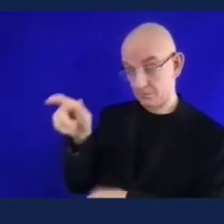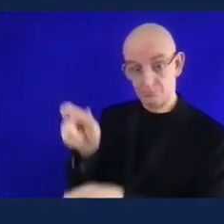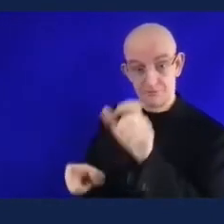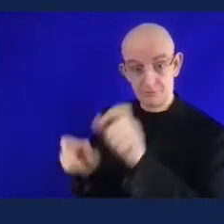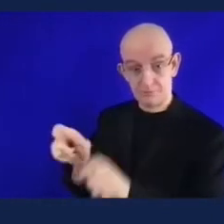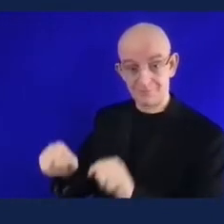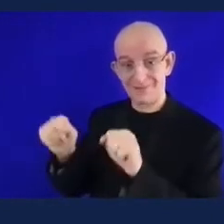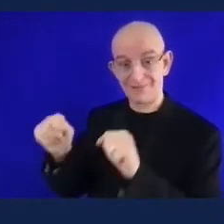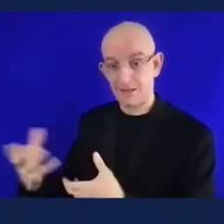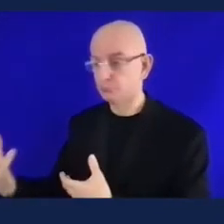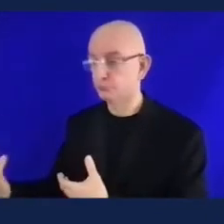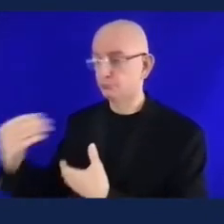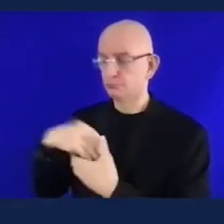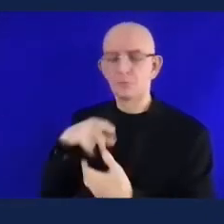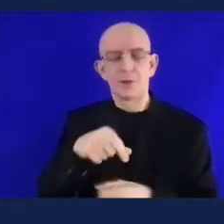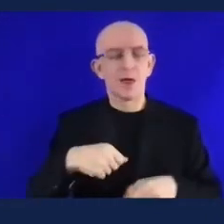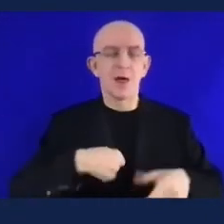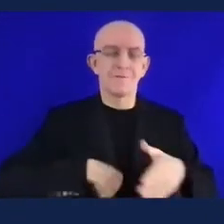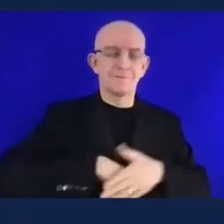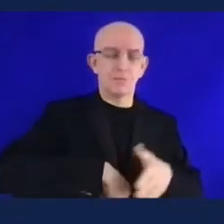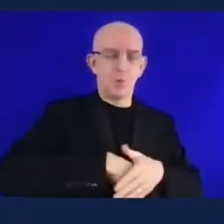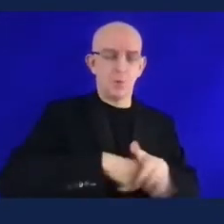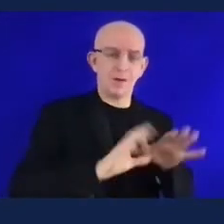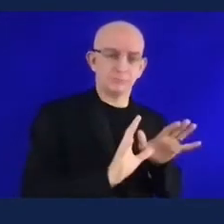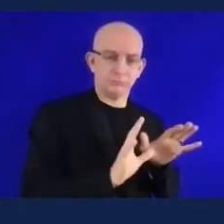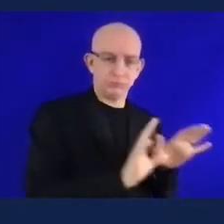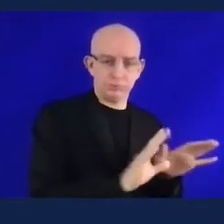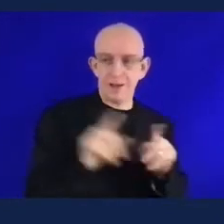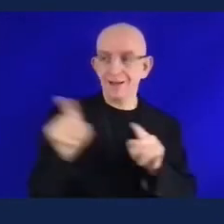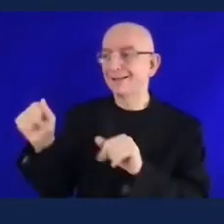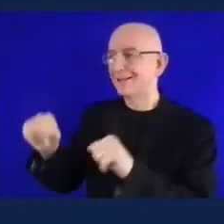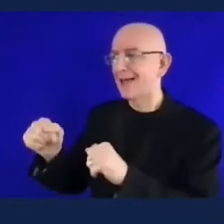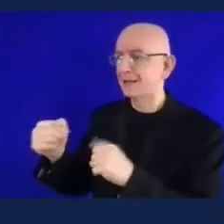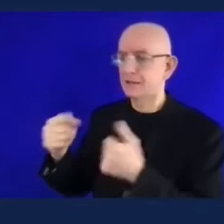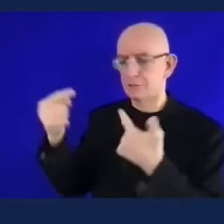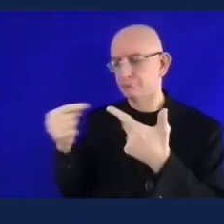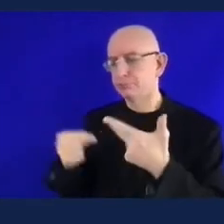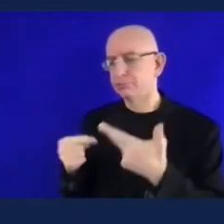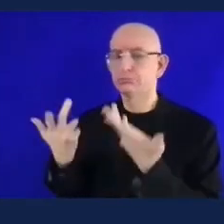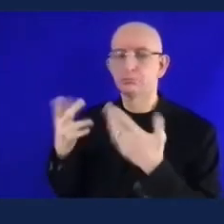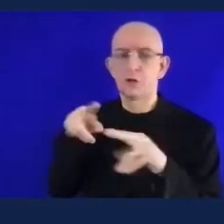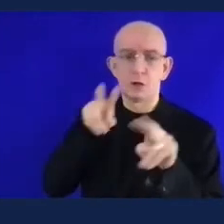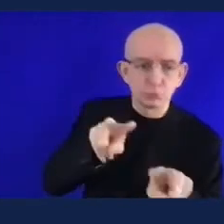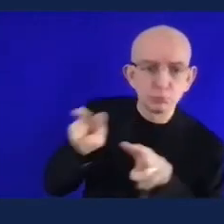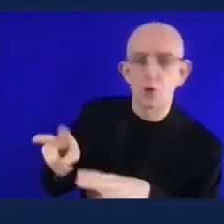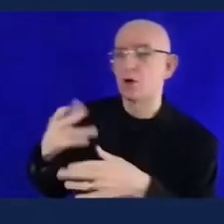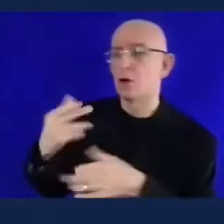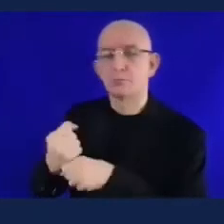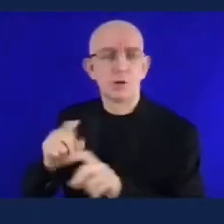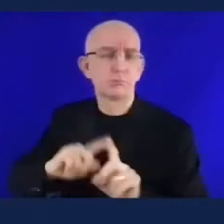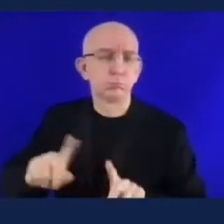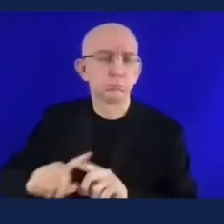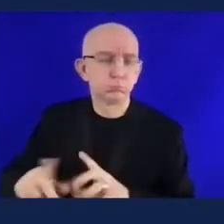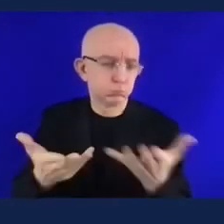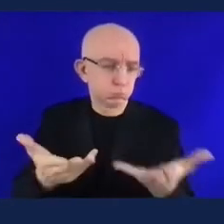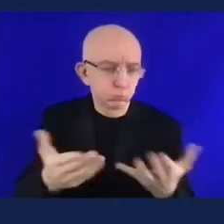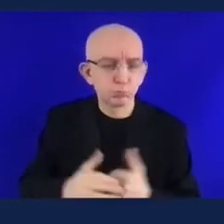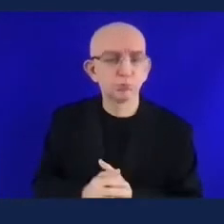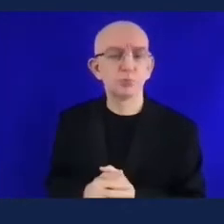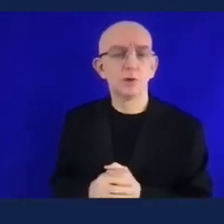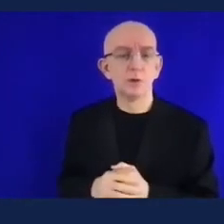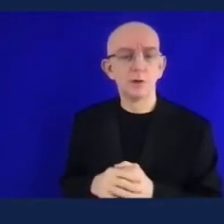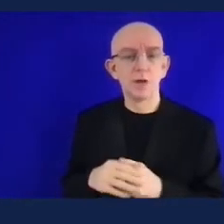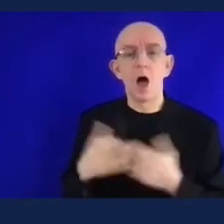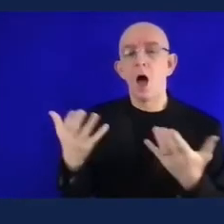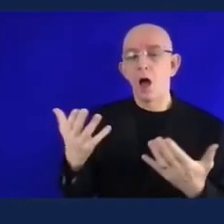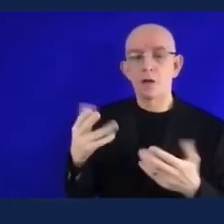um i think there's lots of organizations playing a key part in that including cafe and all the attendance today and audience but i think the